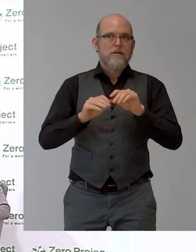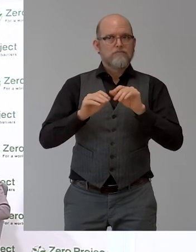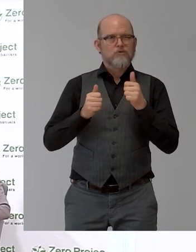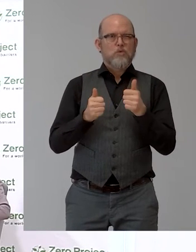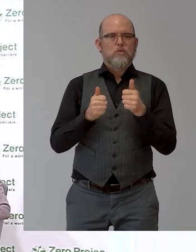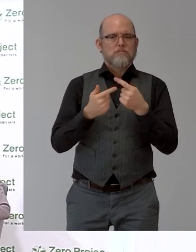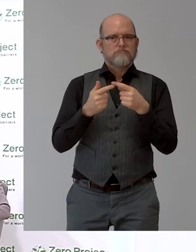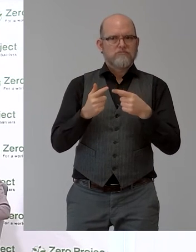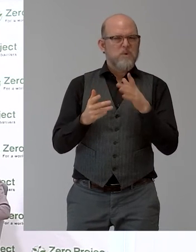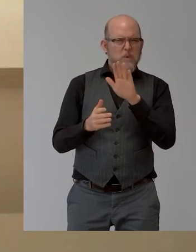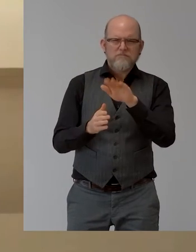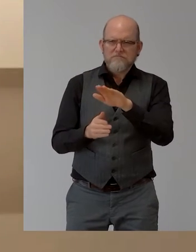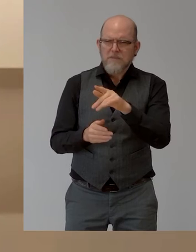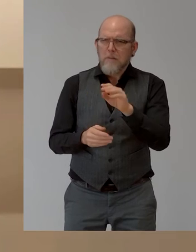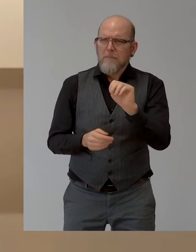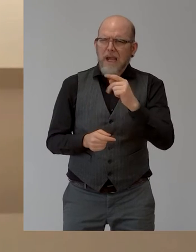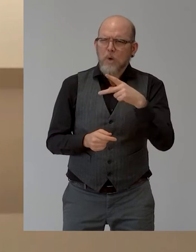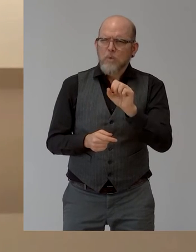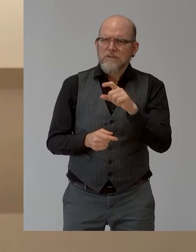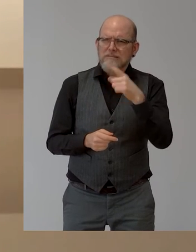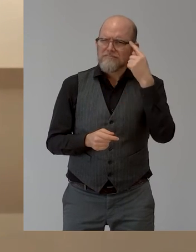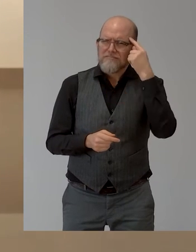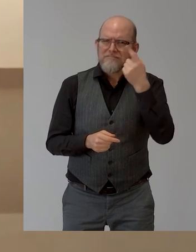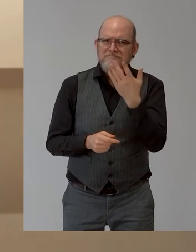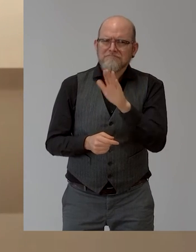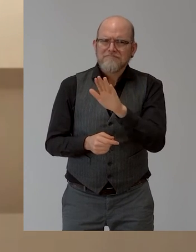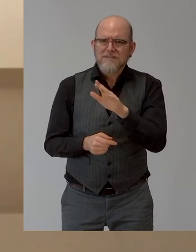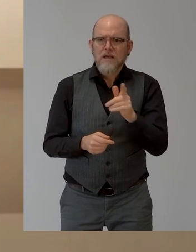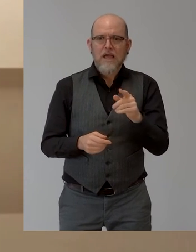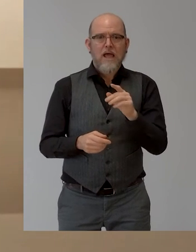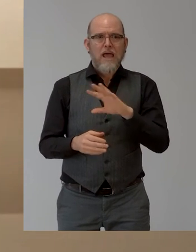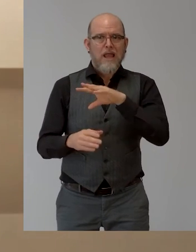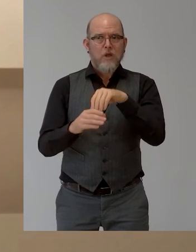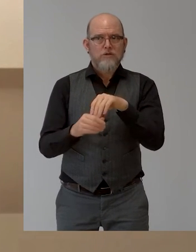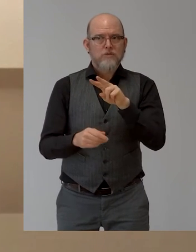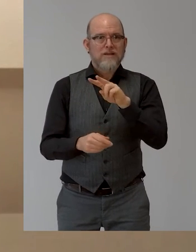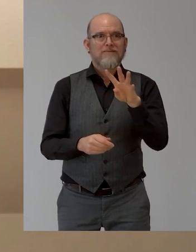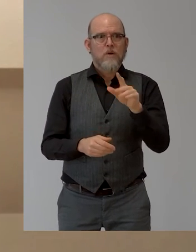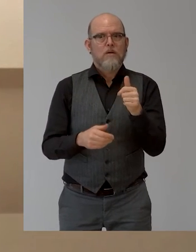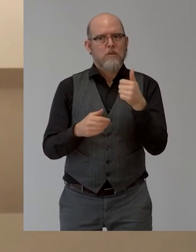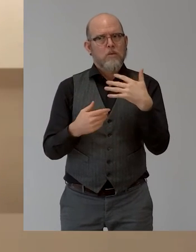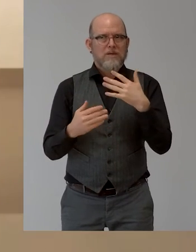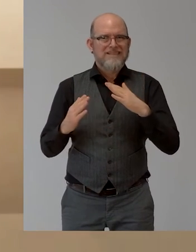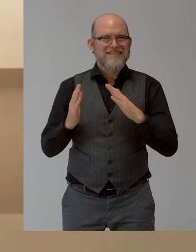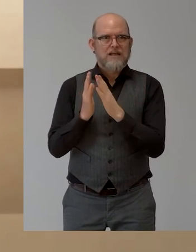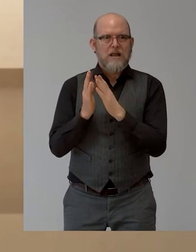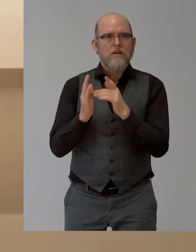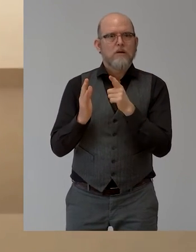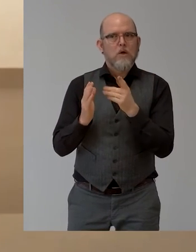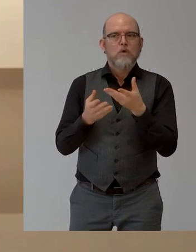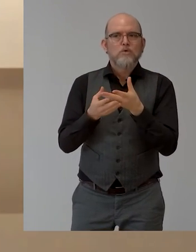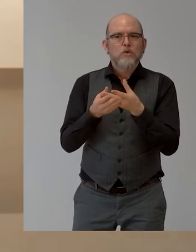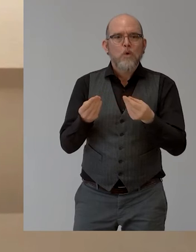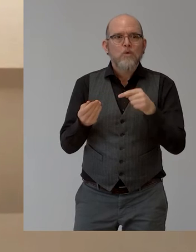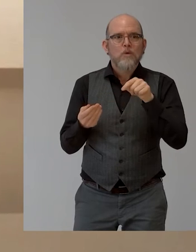Yeah, think inclusion 24 is addressing a very important challenge to really have an inclusive communication for everybody